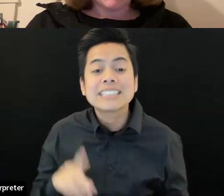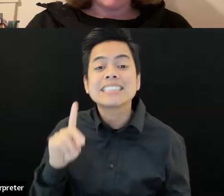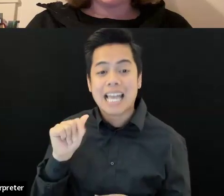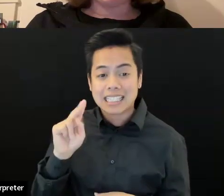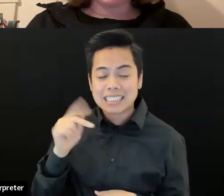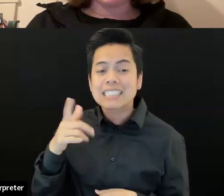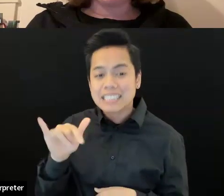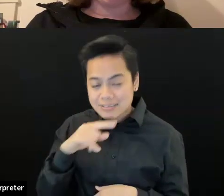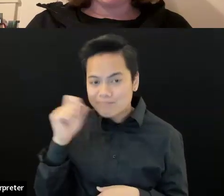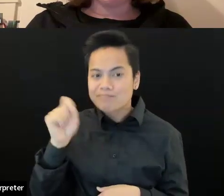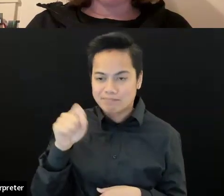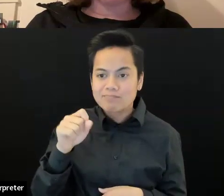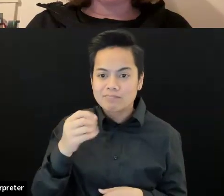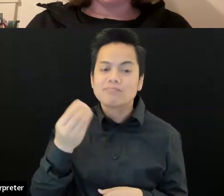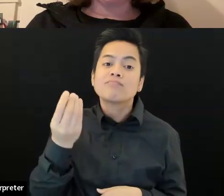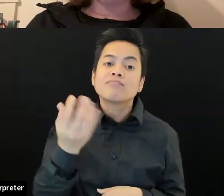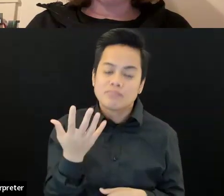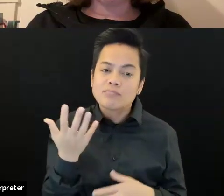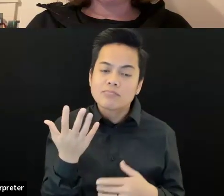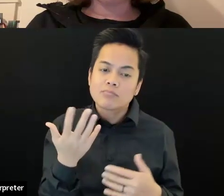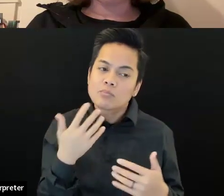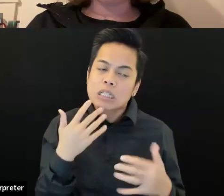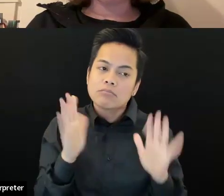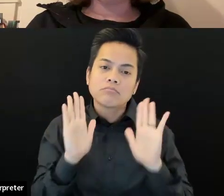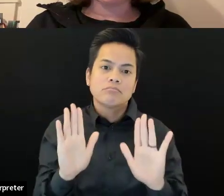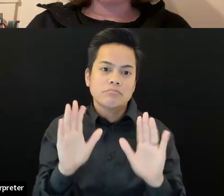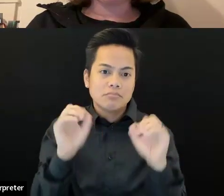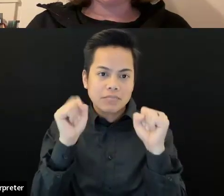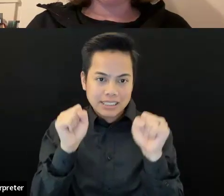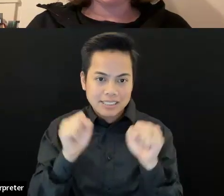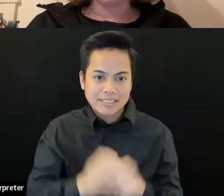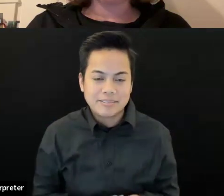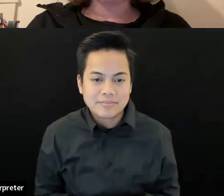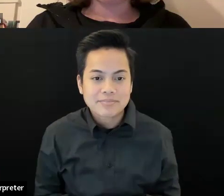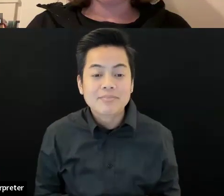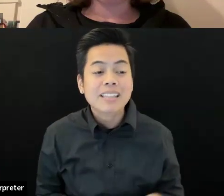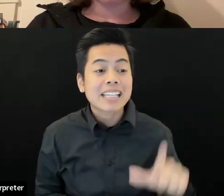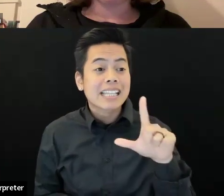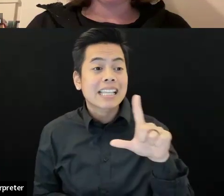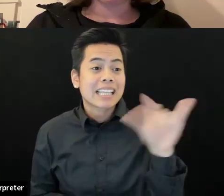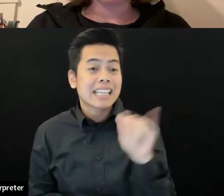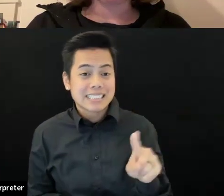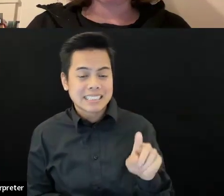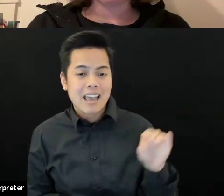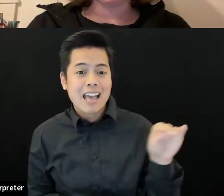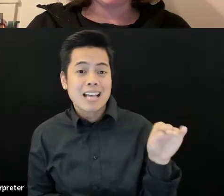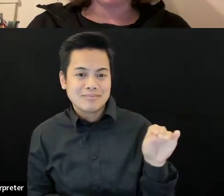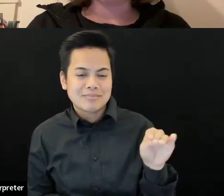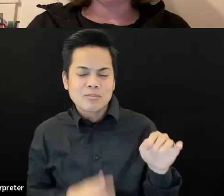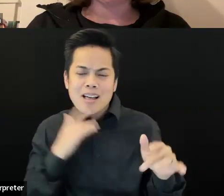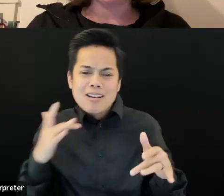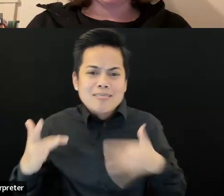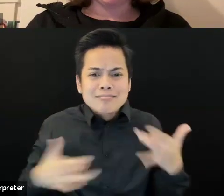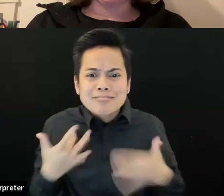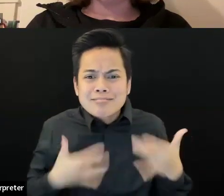uh, to find out about everyone's art, music, performance, writing of all kinds of culture and creative activity and